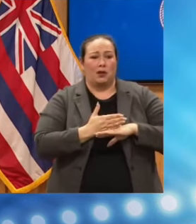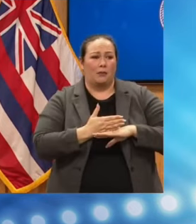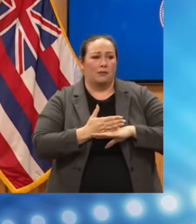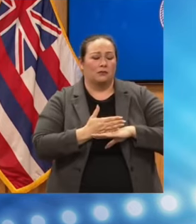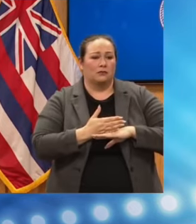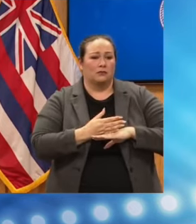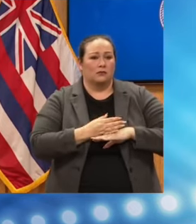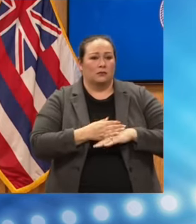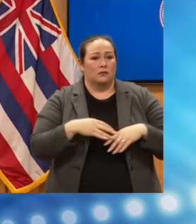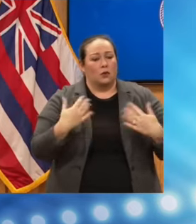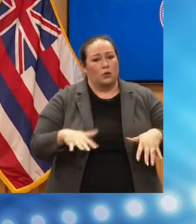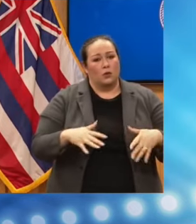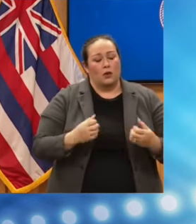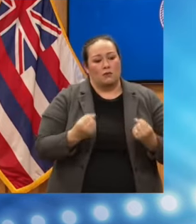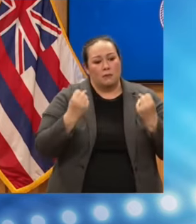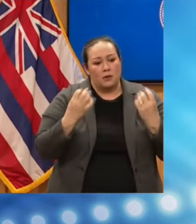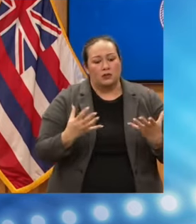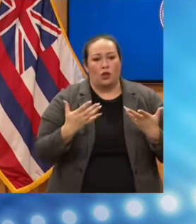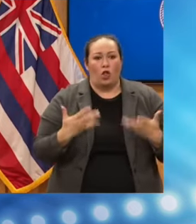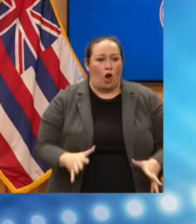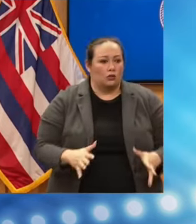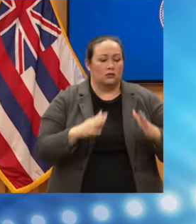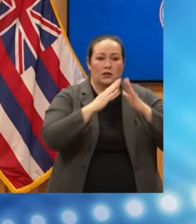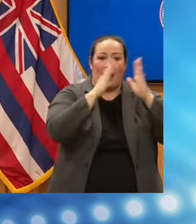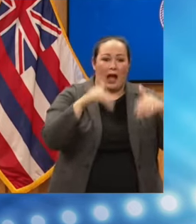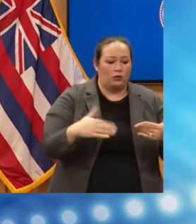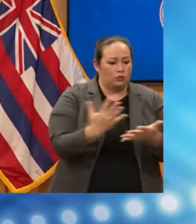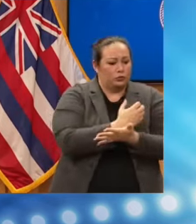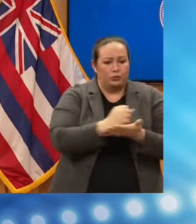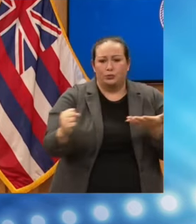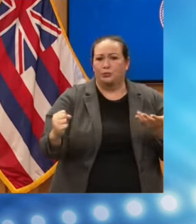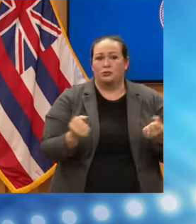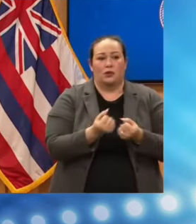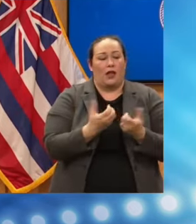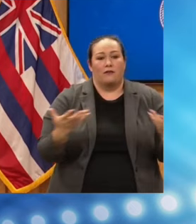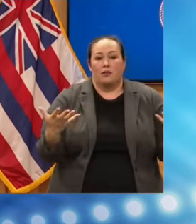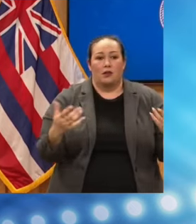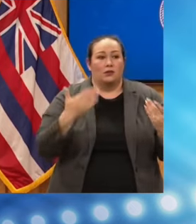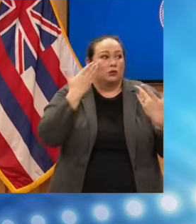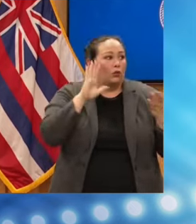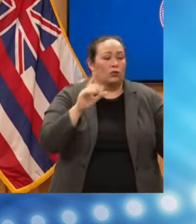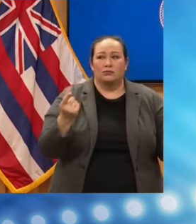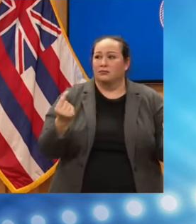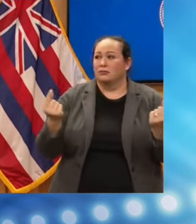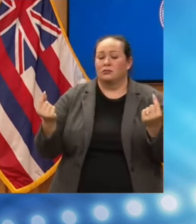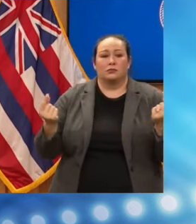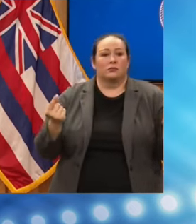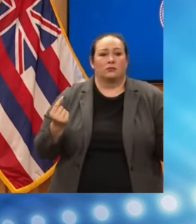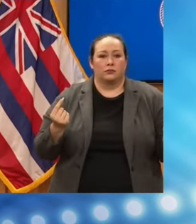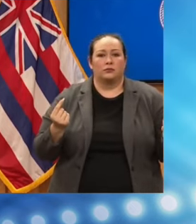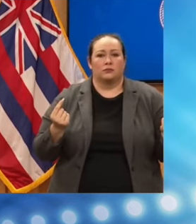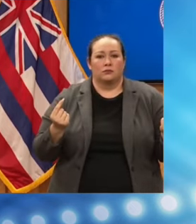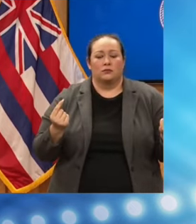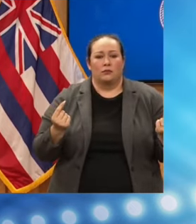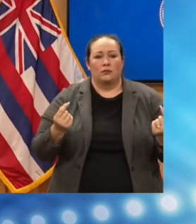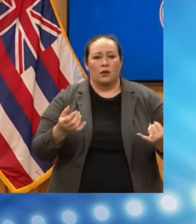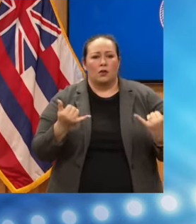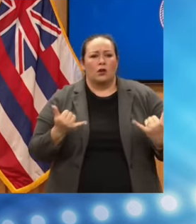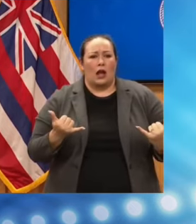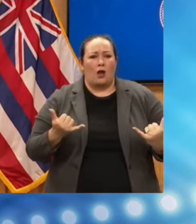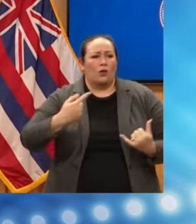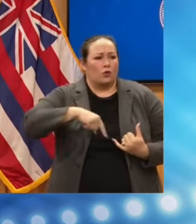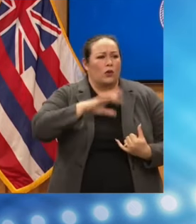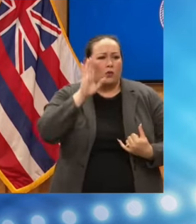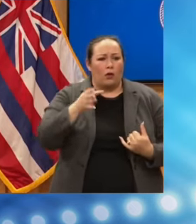had much loss to share. They lost their houses. And they don't know where to turn. So what we're telling you is we will